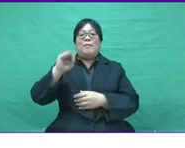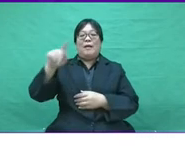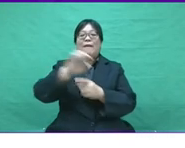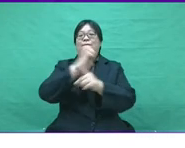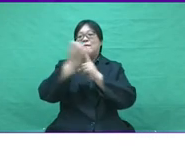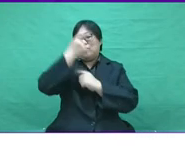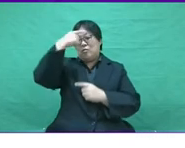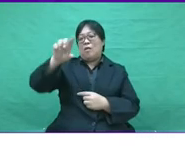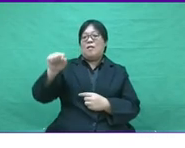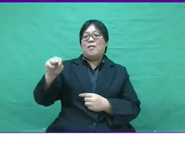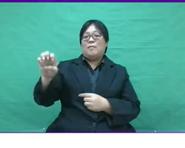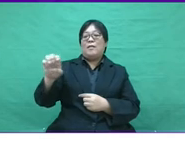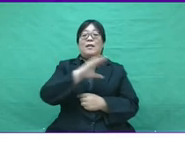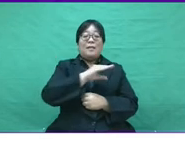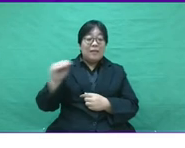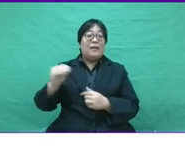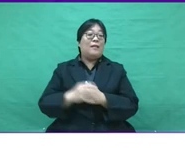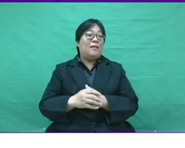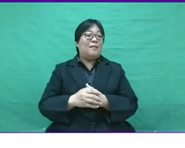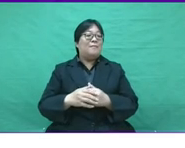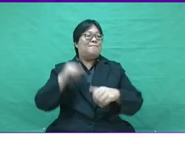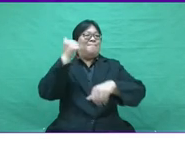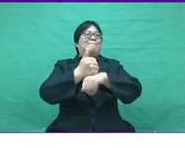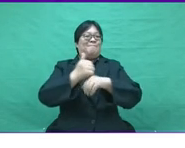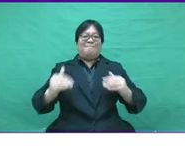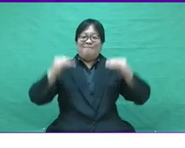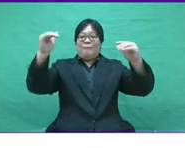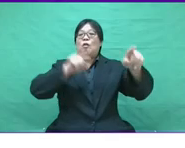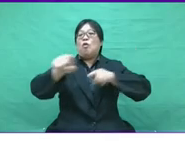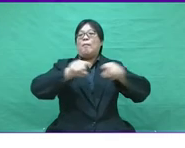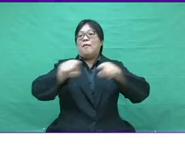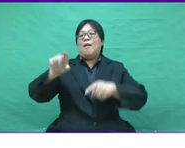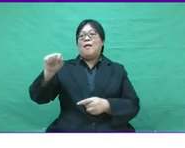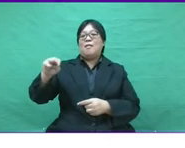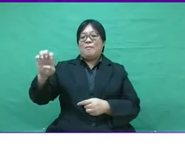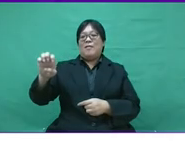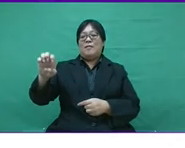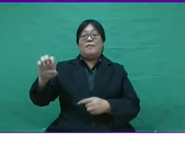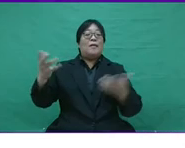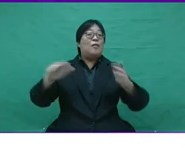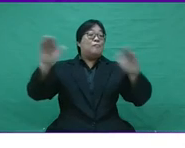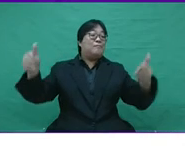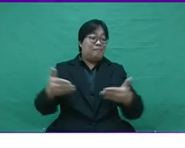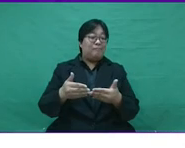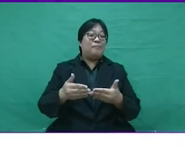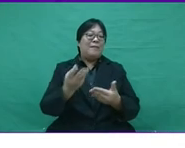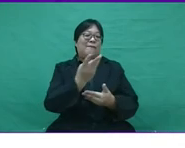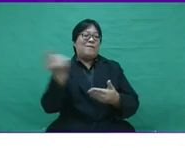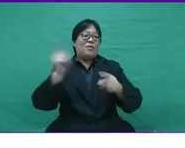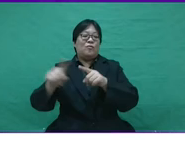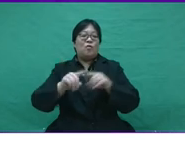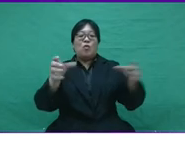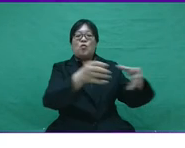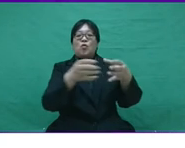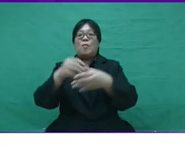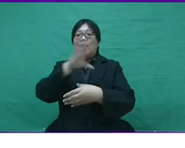to improve the domestic market environment for SME, stepping up competitive enough for